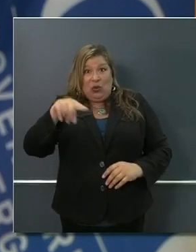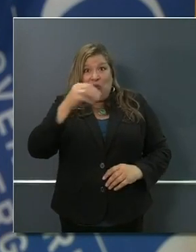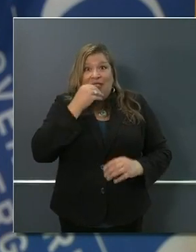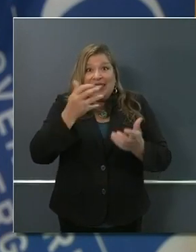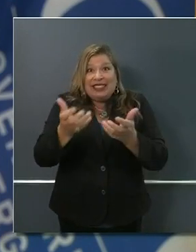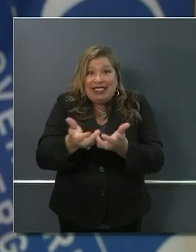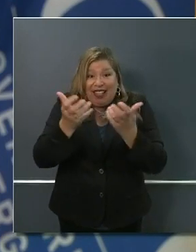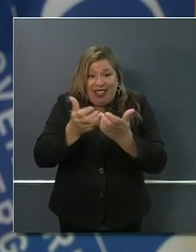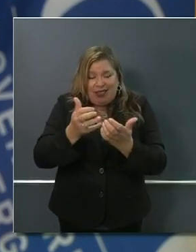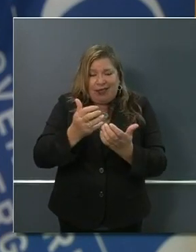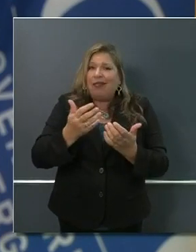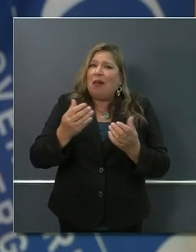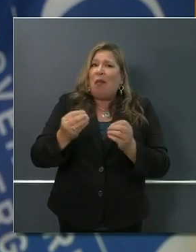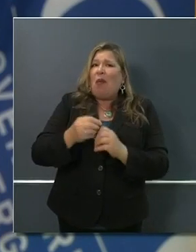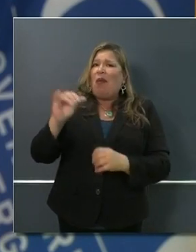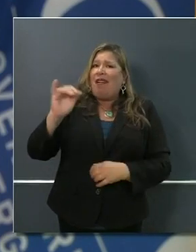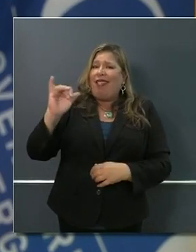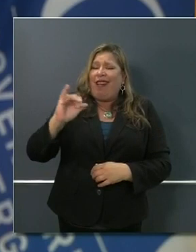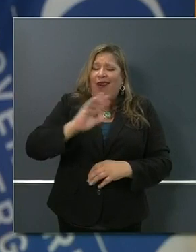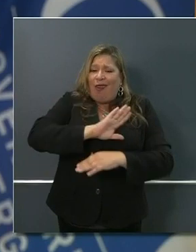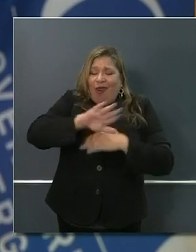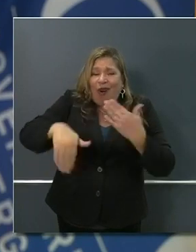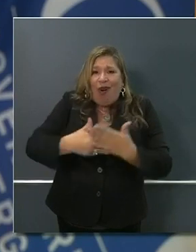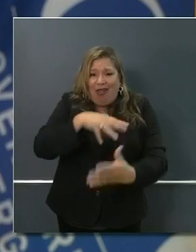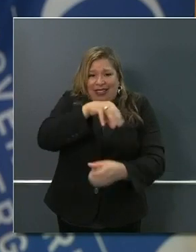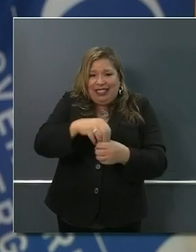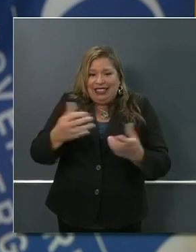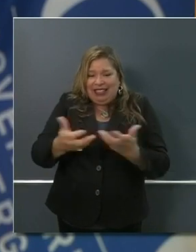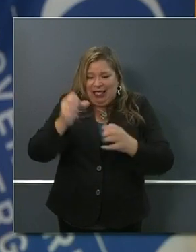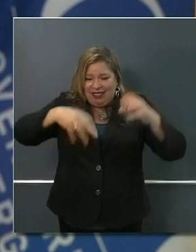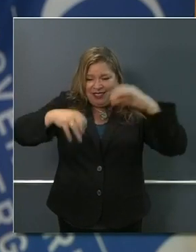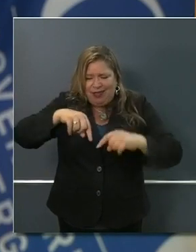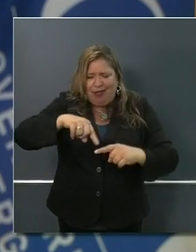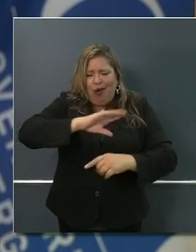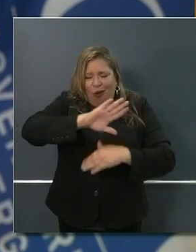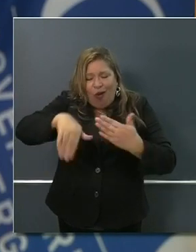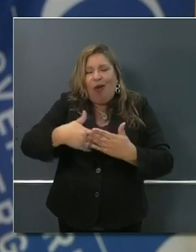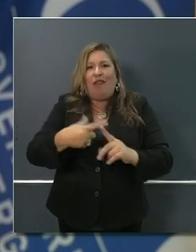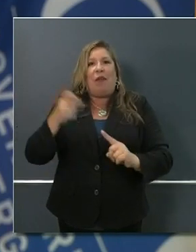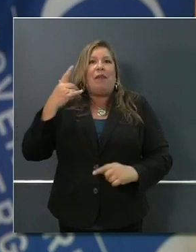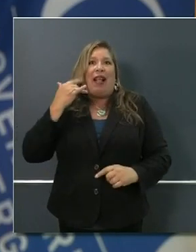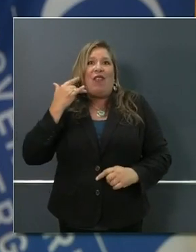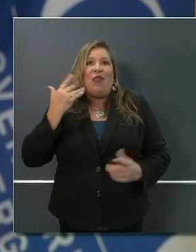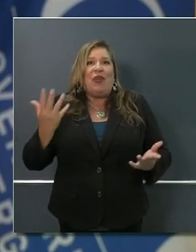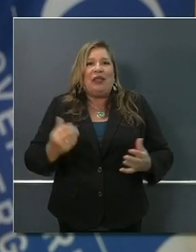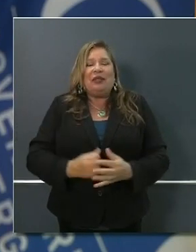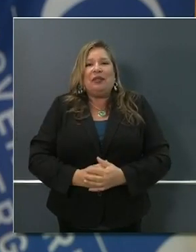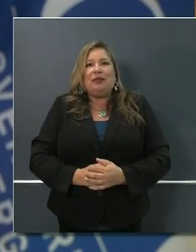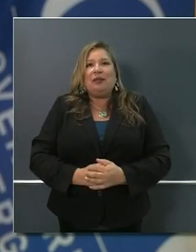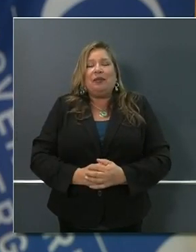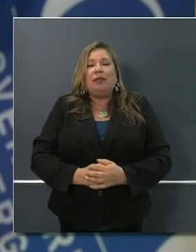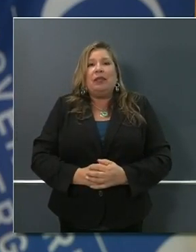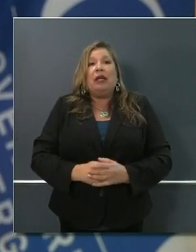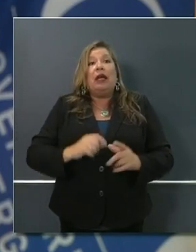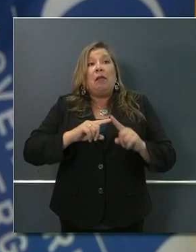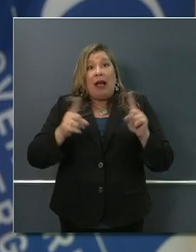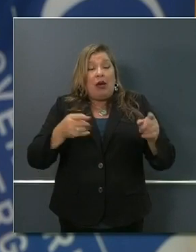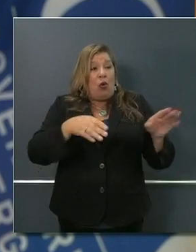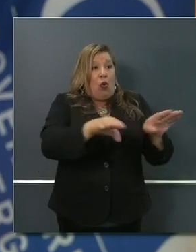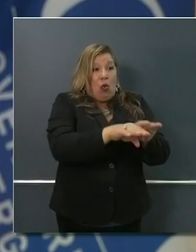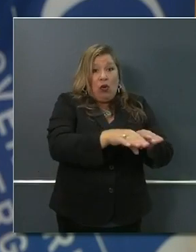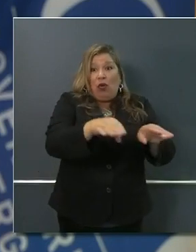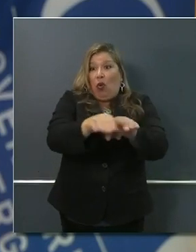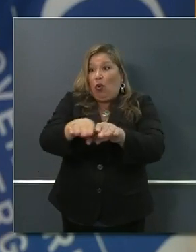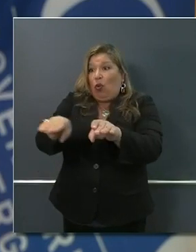in that salad came from the great state of California. But the shock to closing down food service has ramifications for how